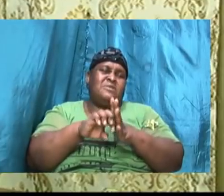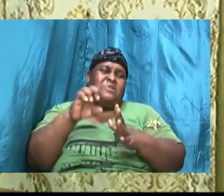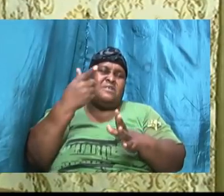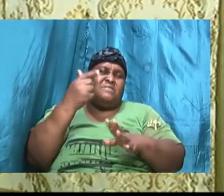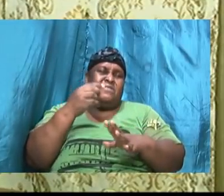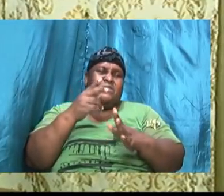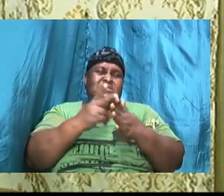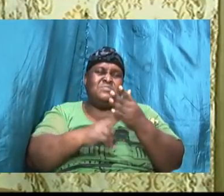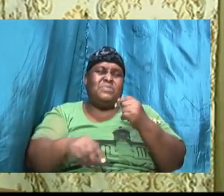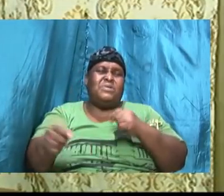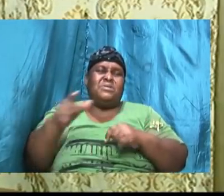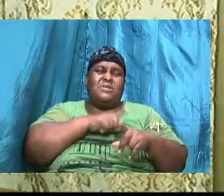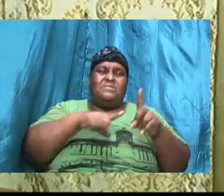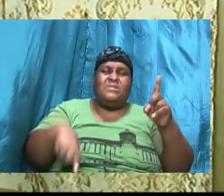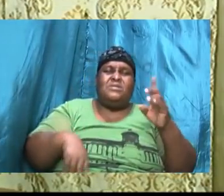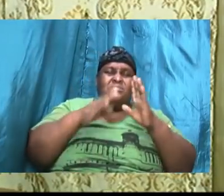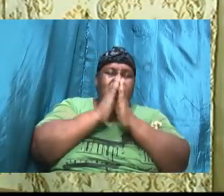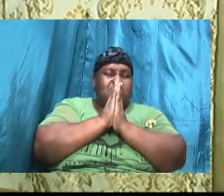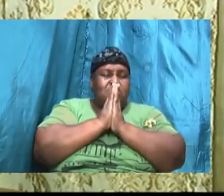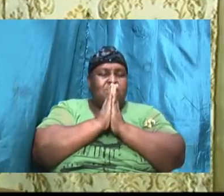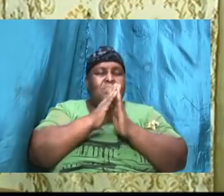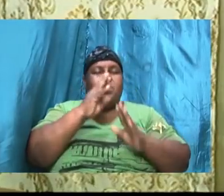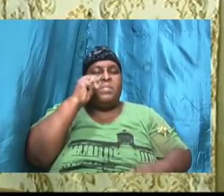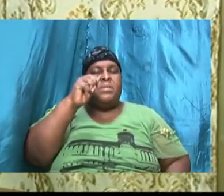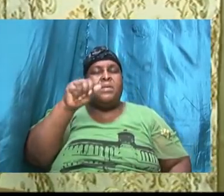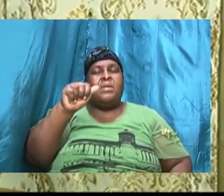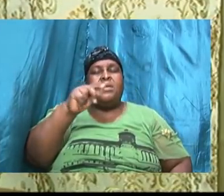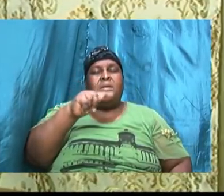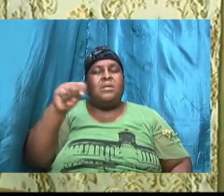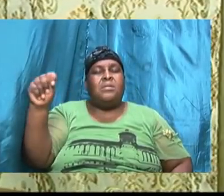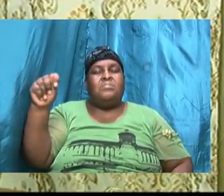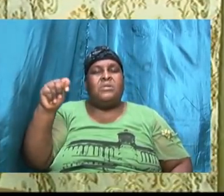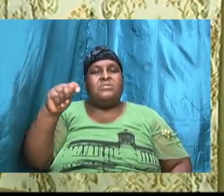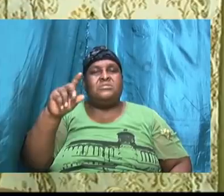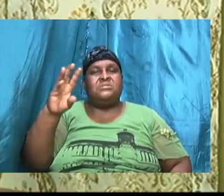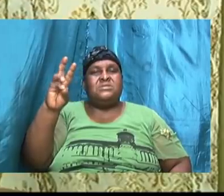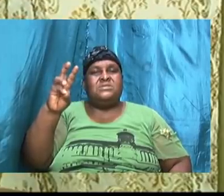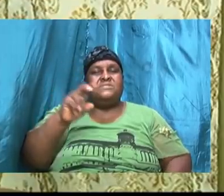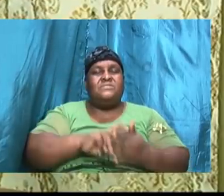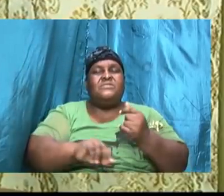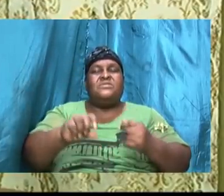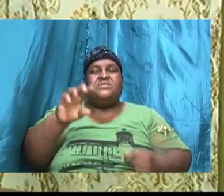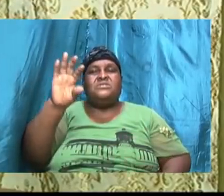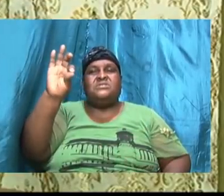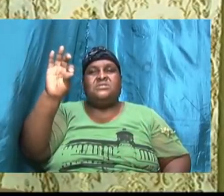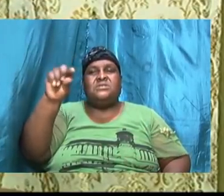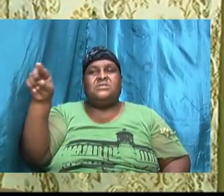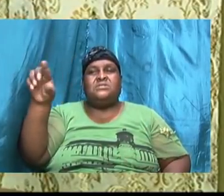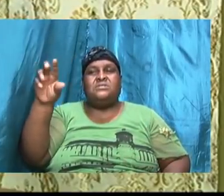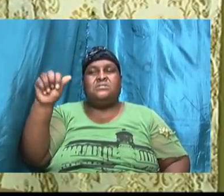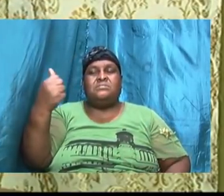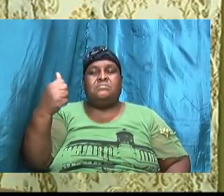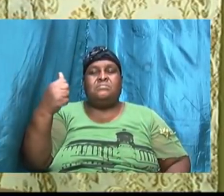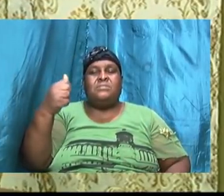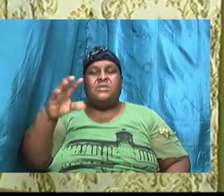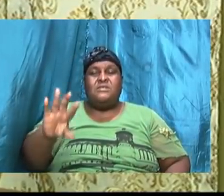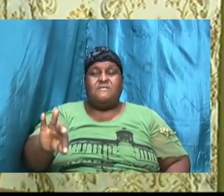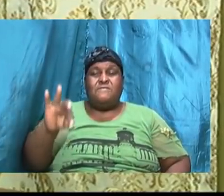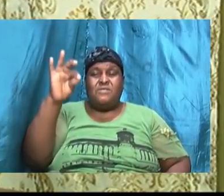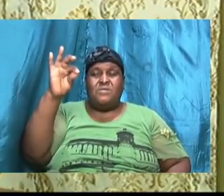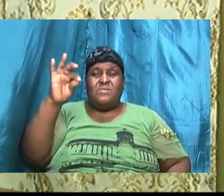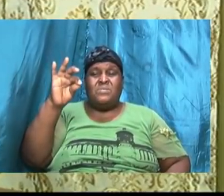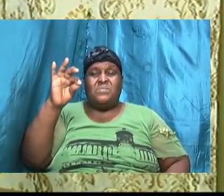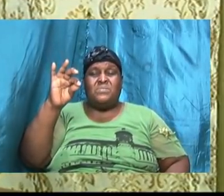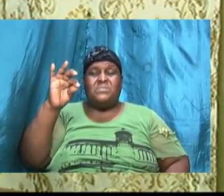9 to 10 in the first part of the Lord's prayer found in the Sermon